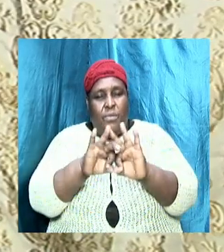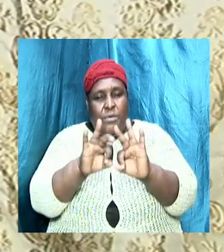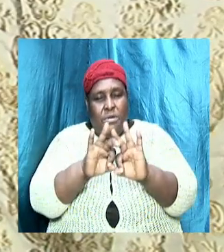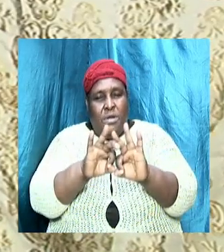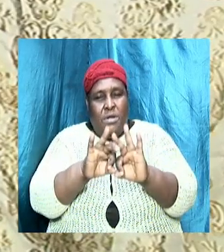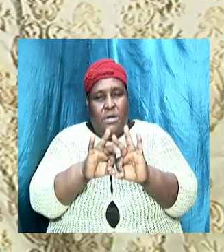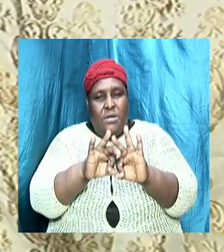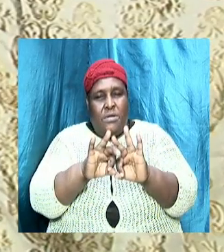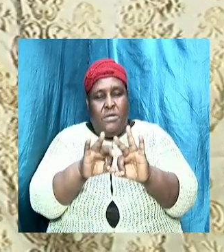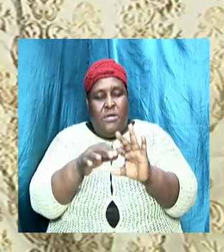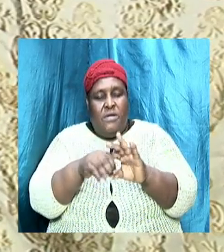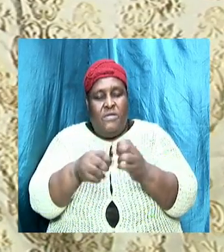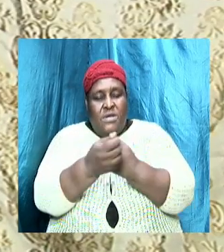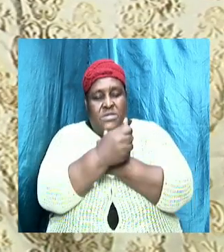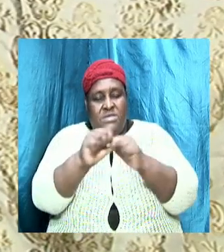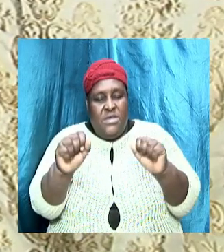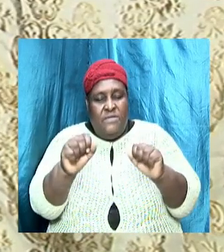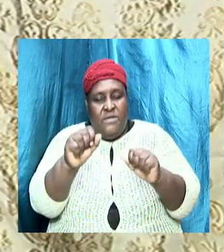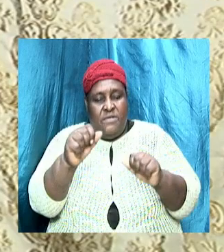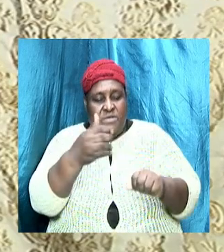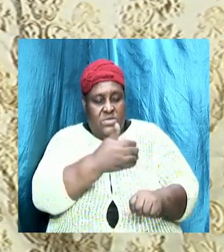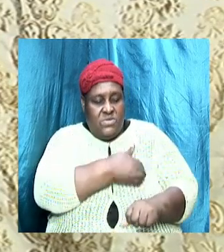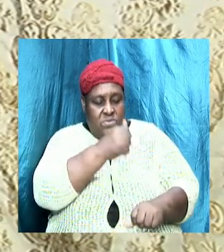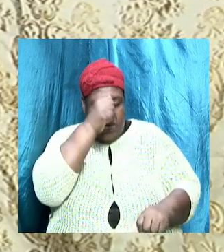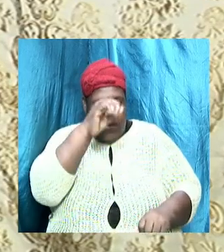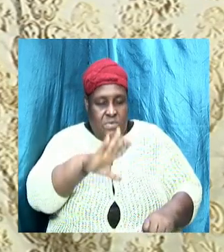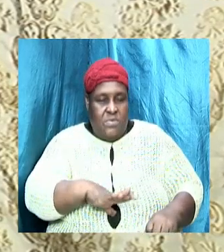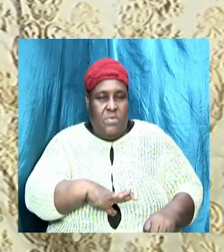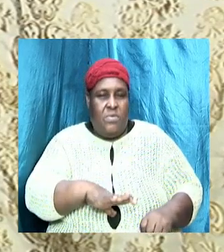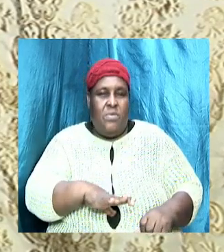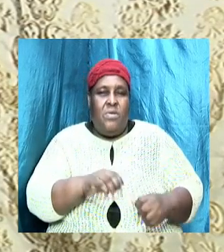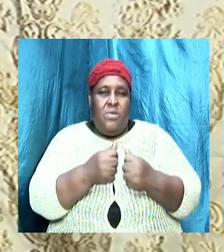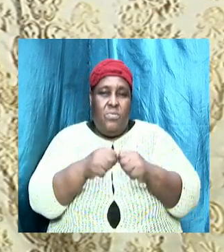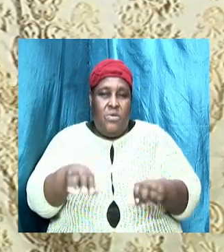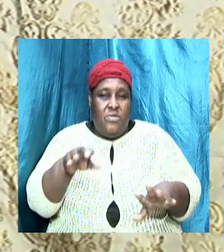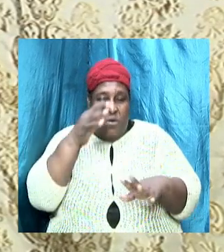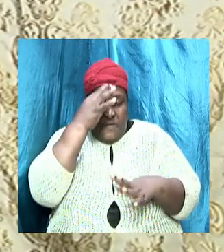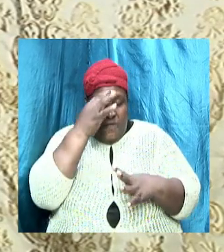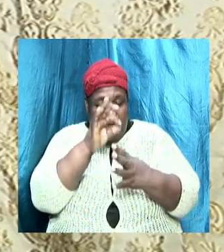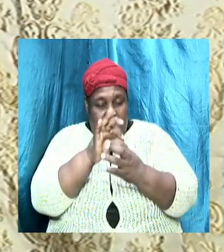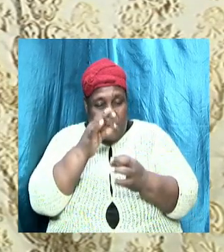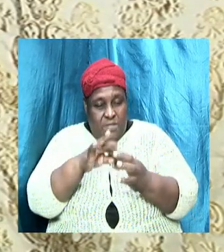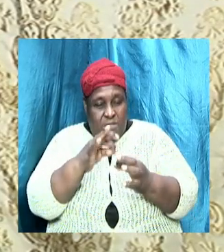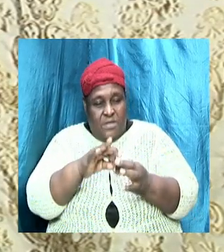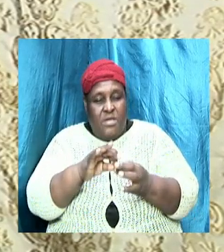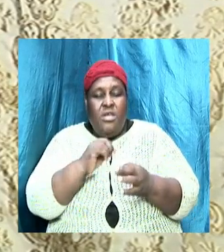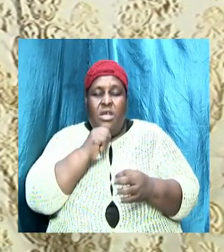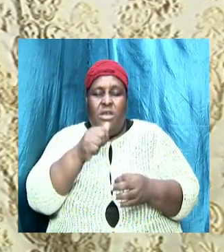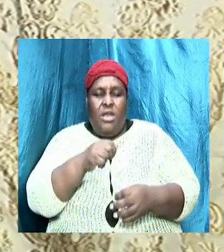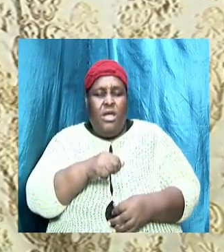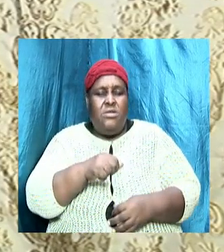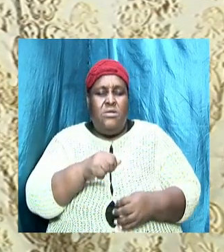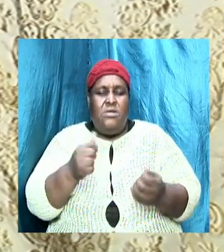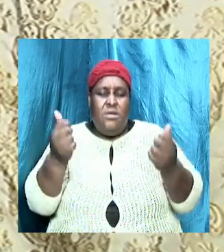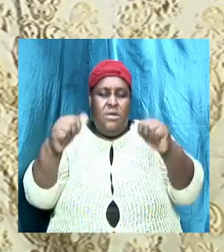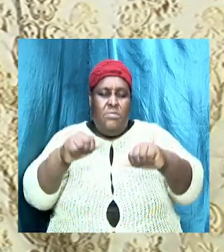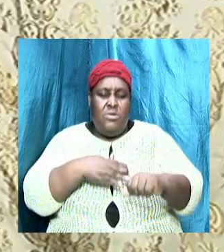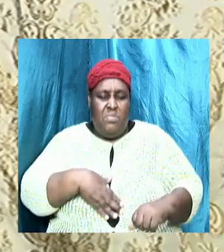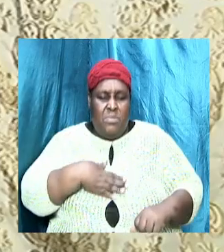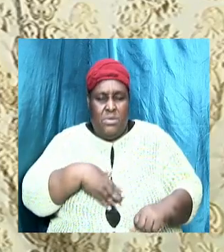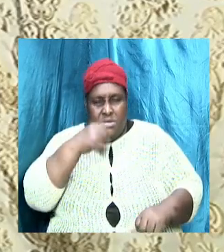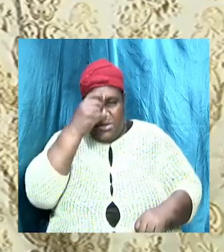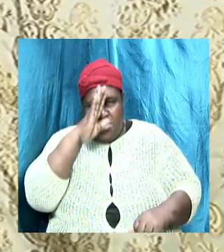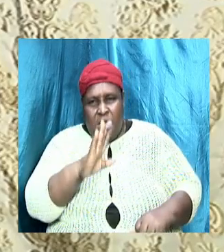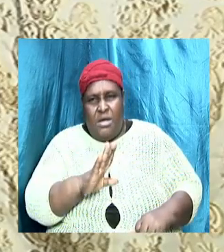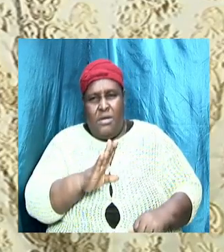of the soul of a man without faith the Bible says it is impossible to please God